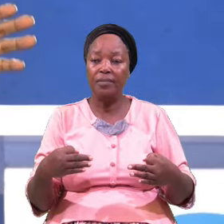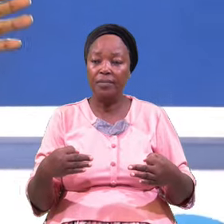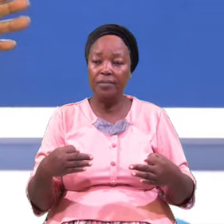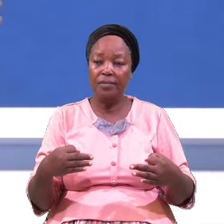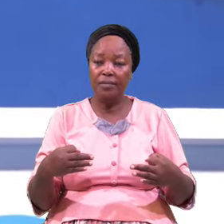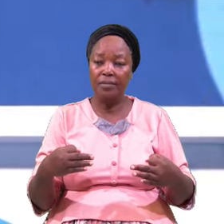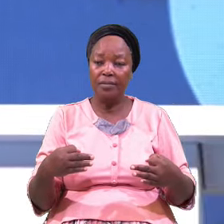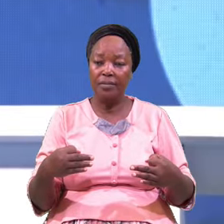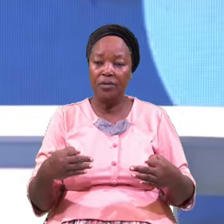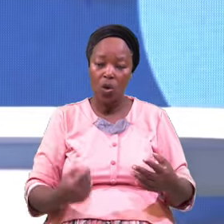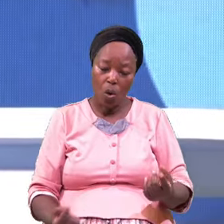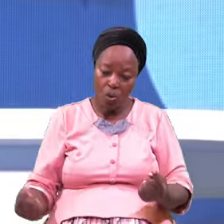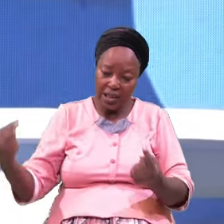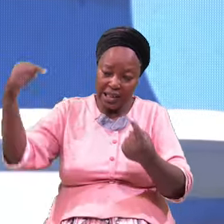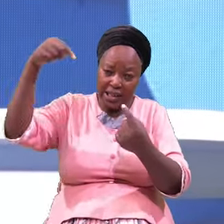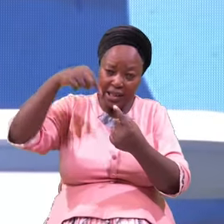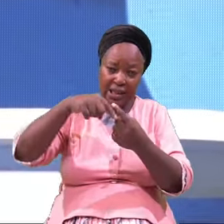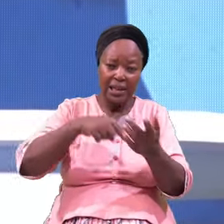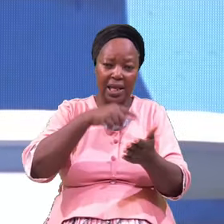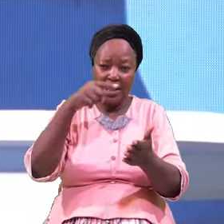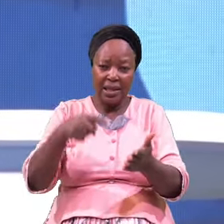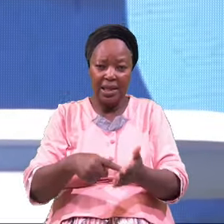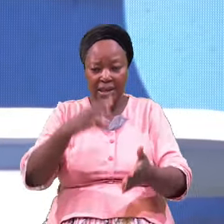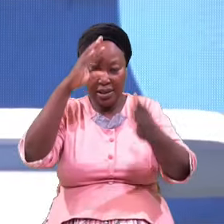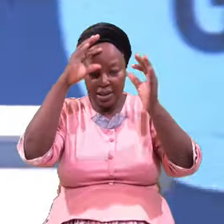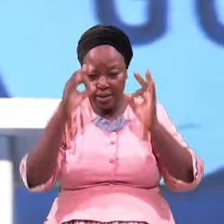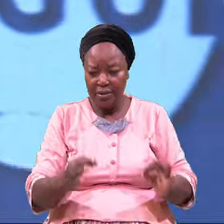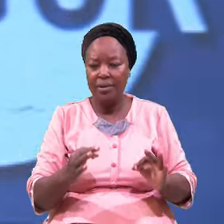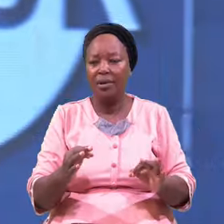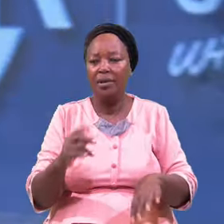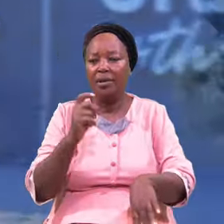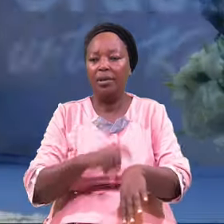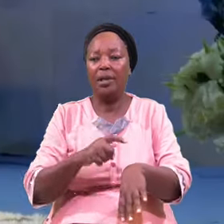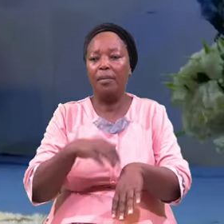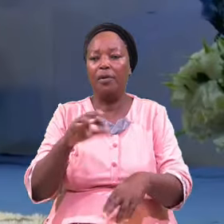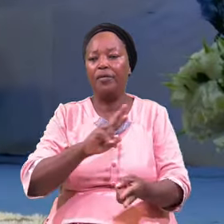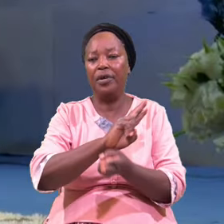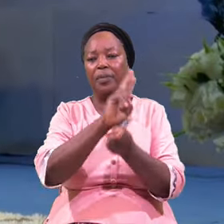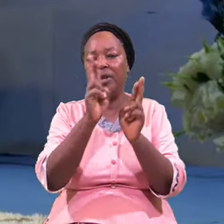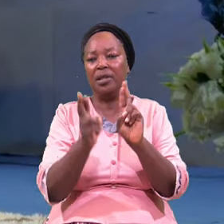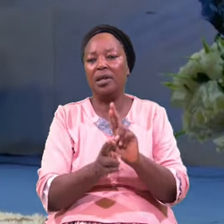Until This Decisive Time Of Repentance